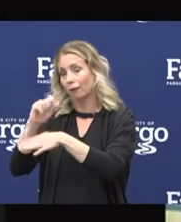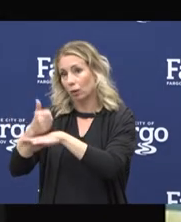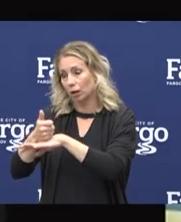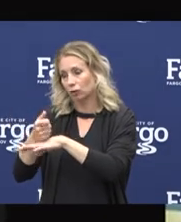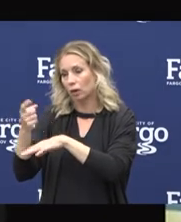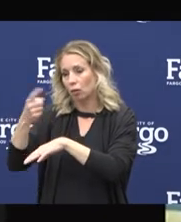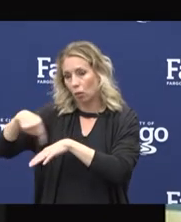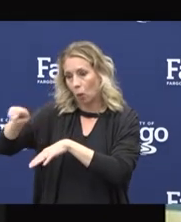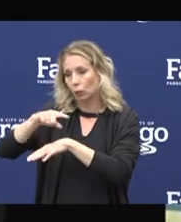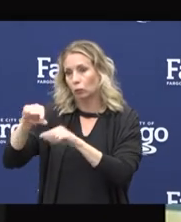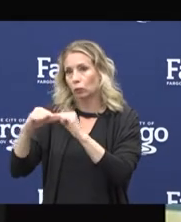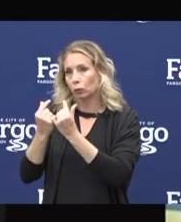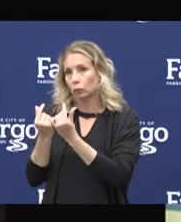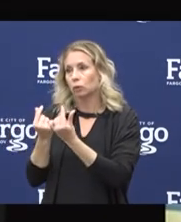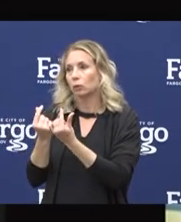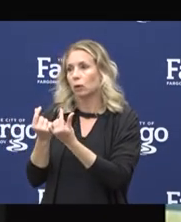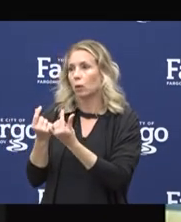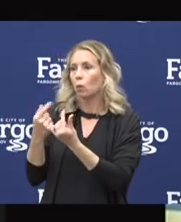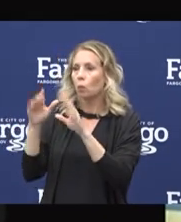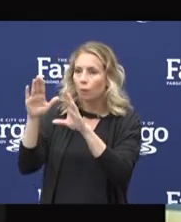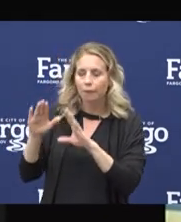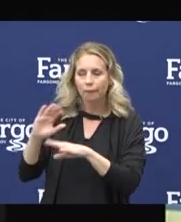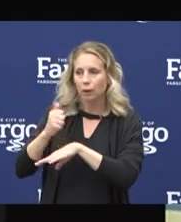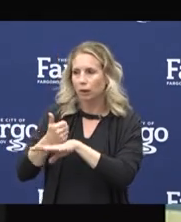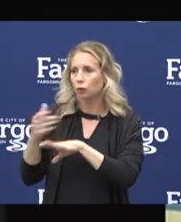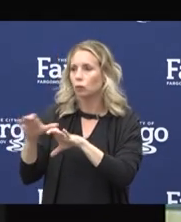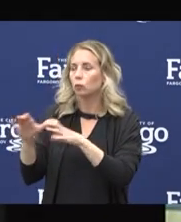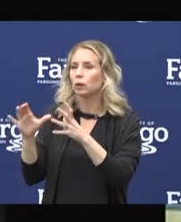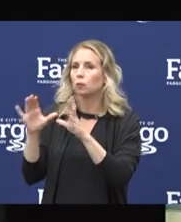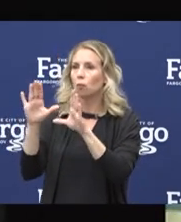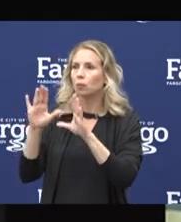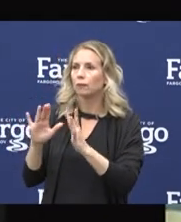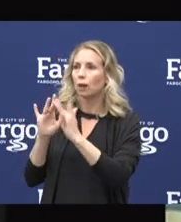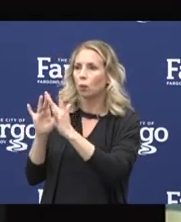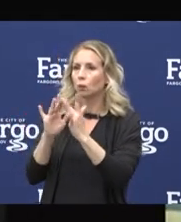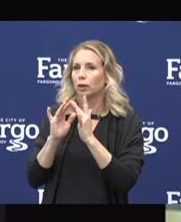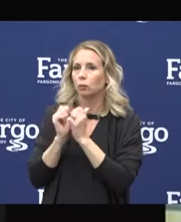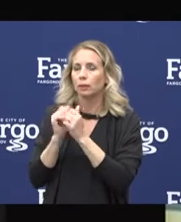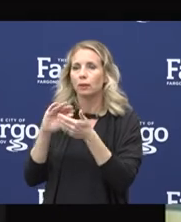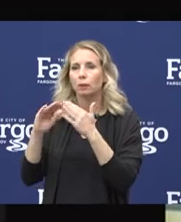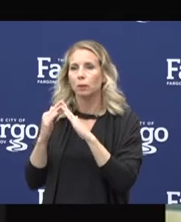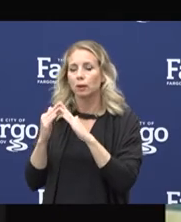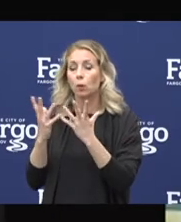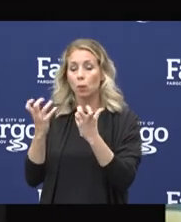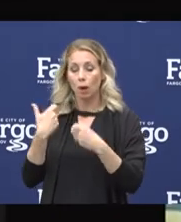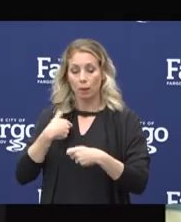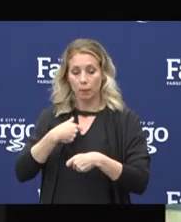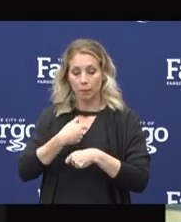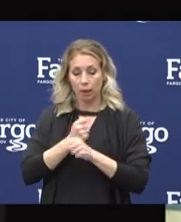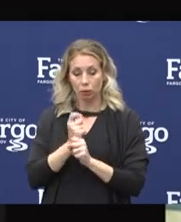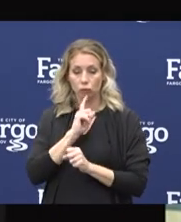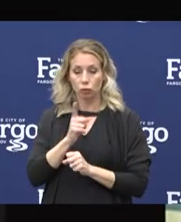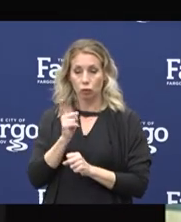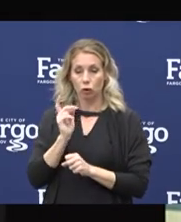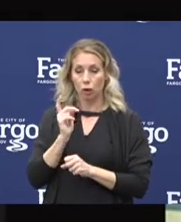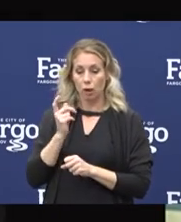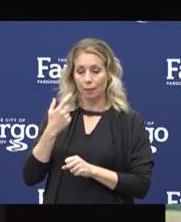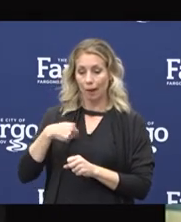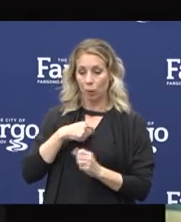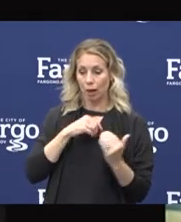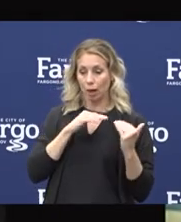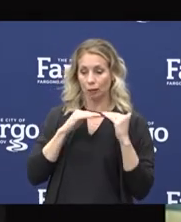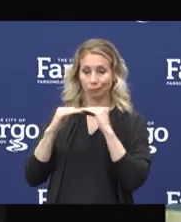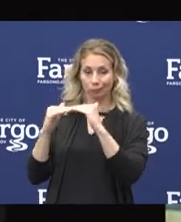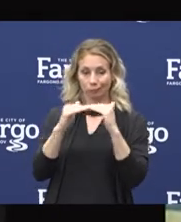with many other foundations, doing great outreach with the community. So, what we want to do is make sure we're syncing up those systems so that they're